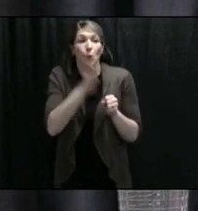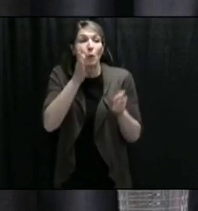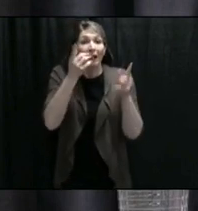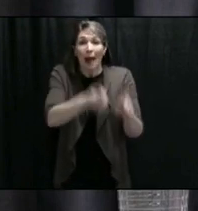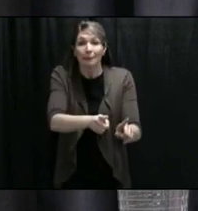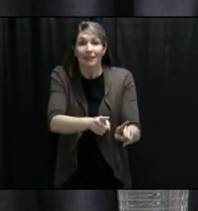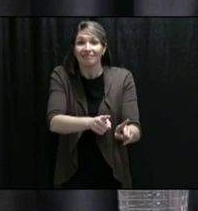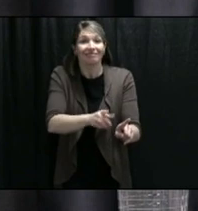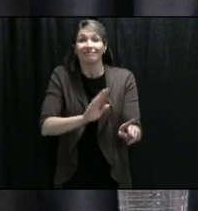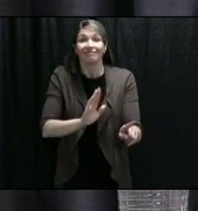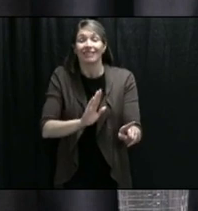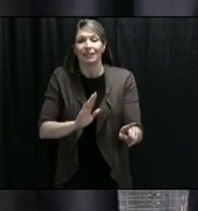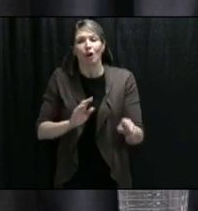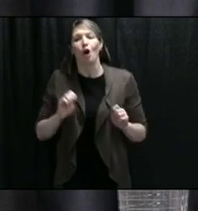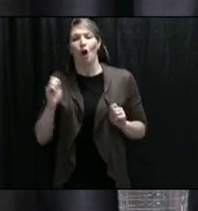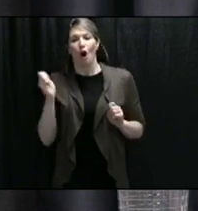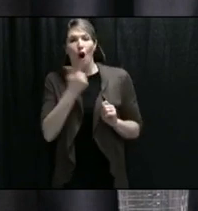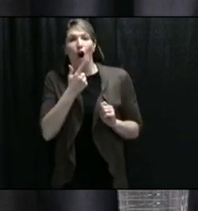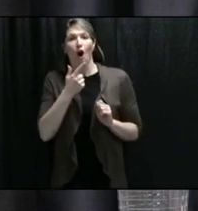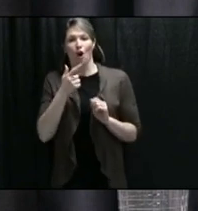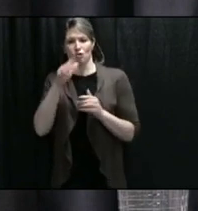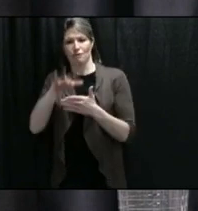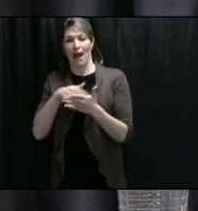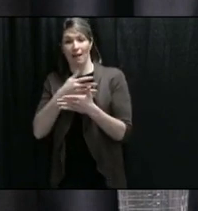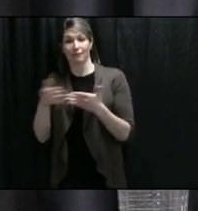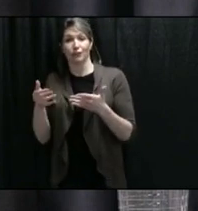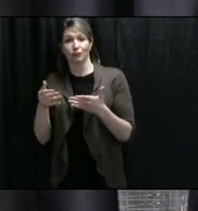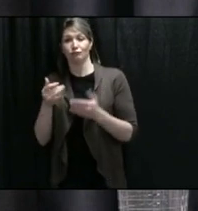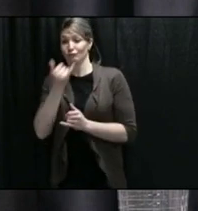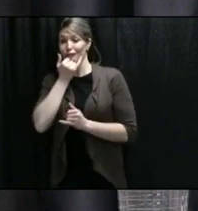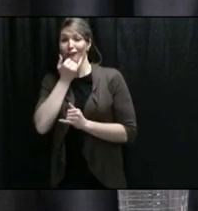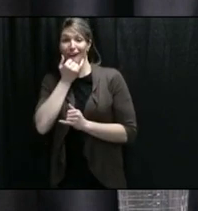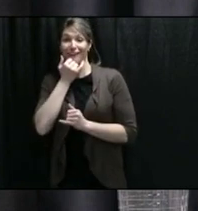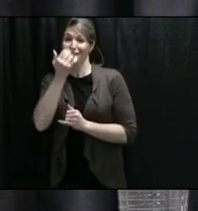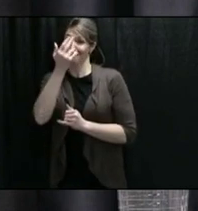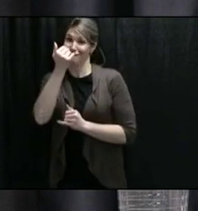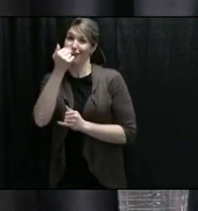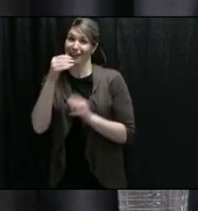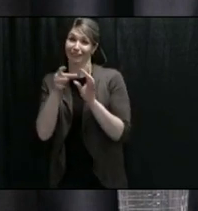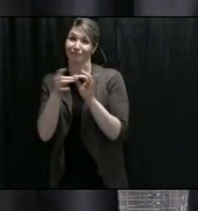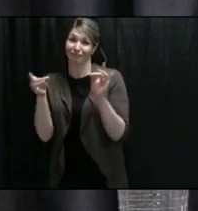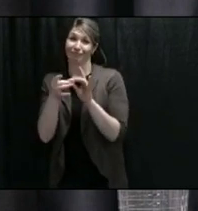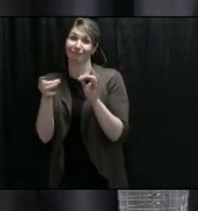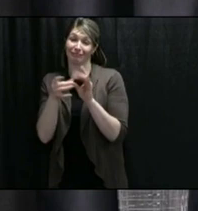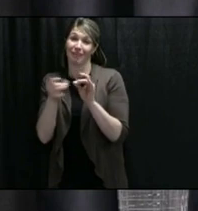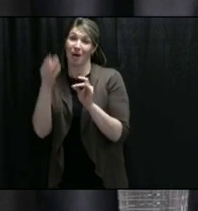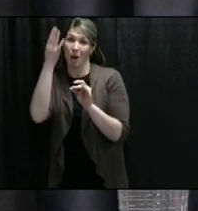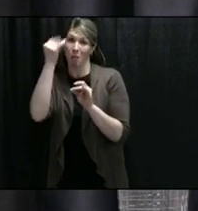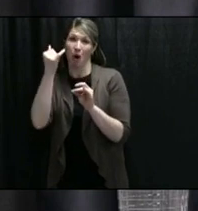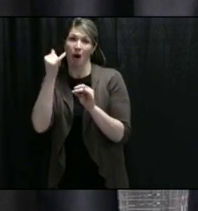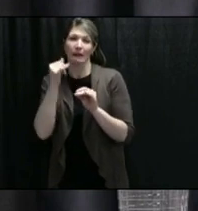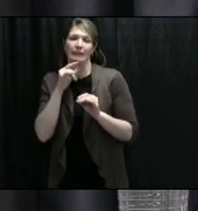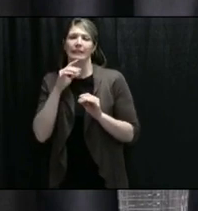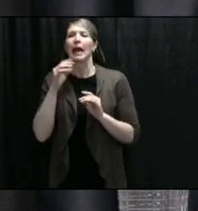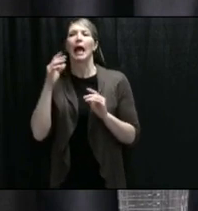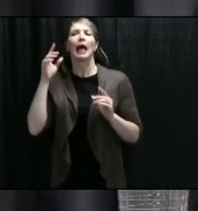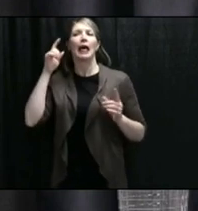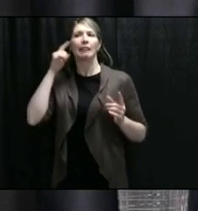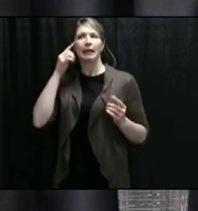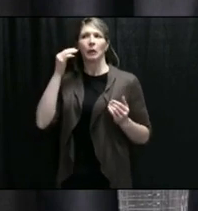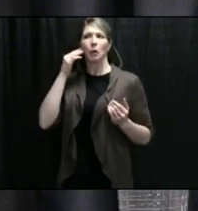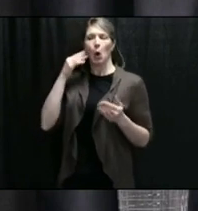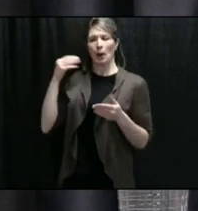capacity and demand are extremely important and very helpful. We know there will be a peak. We know there will be a